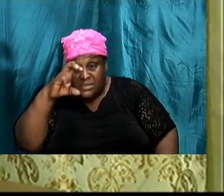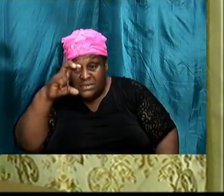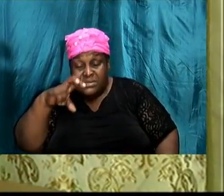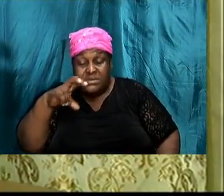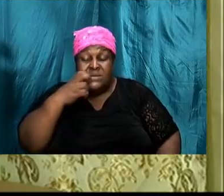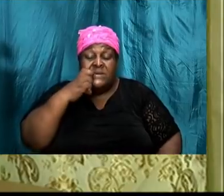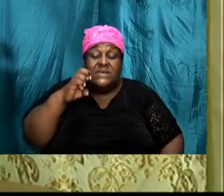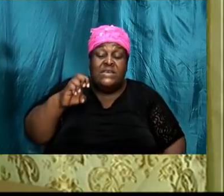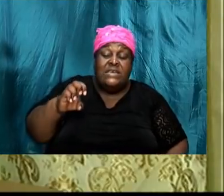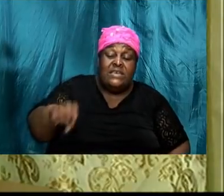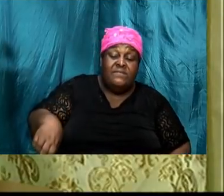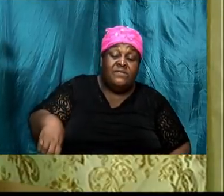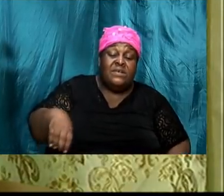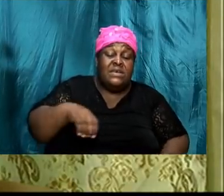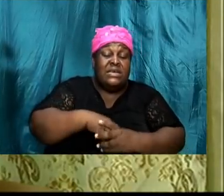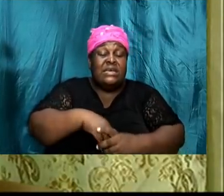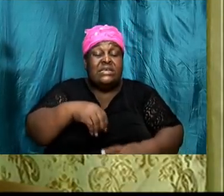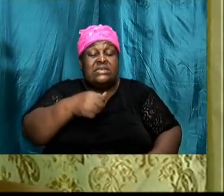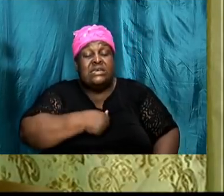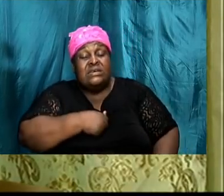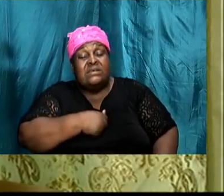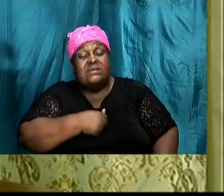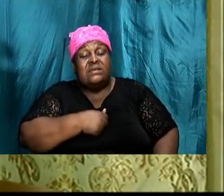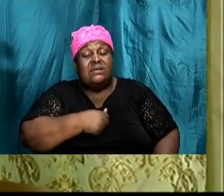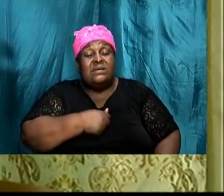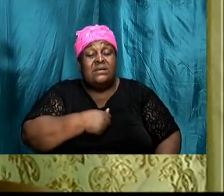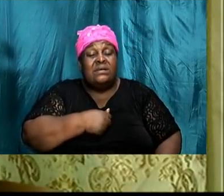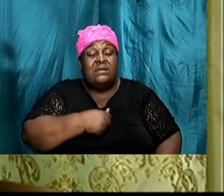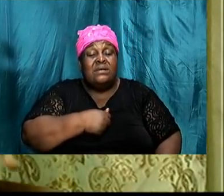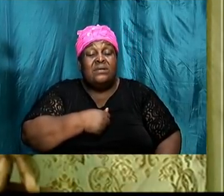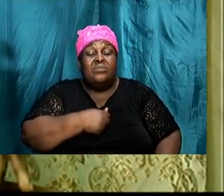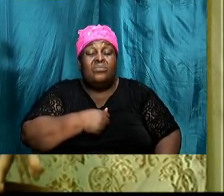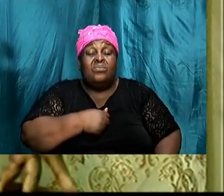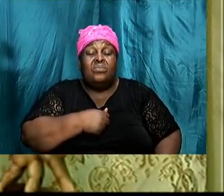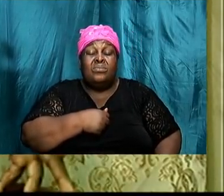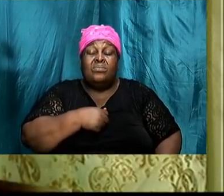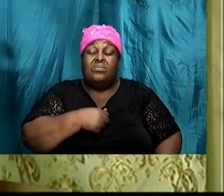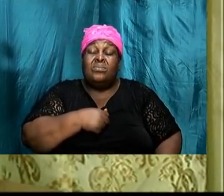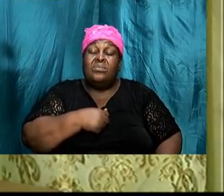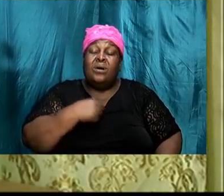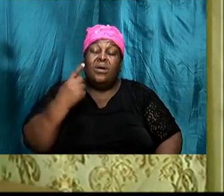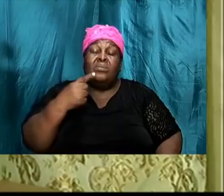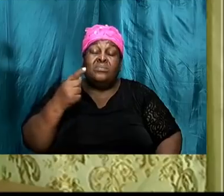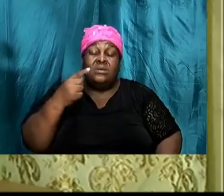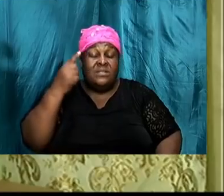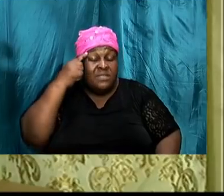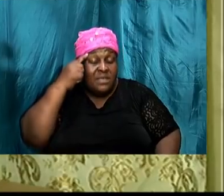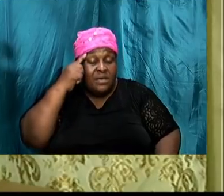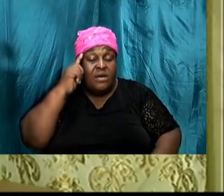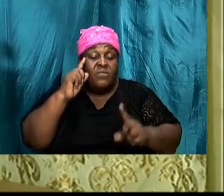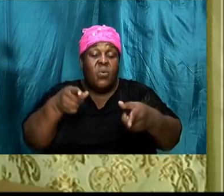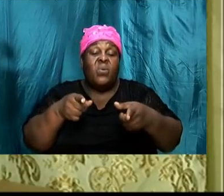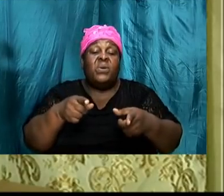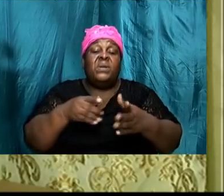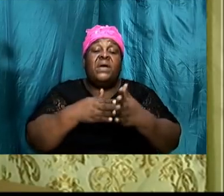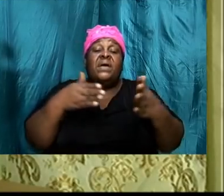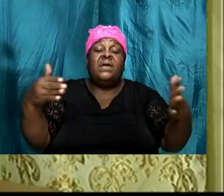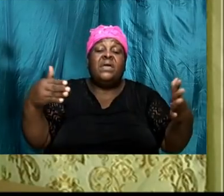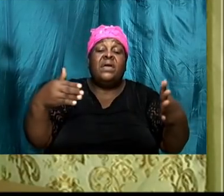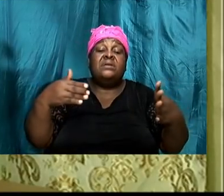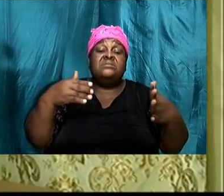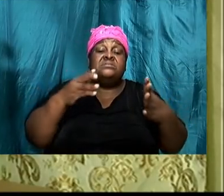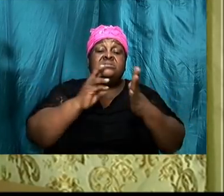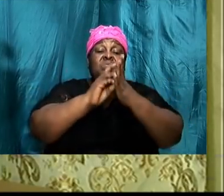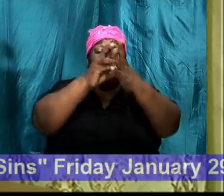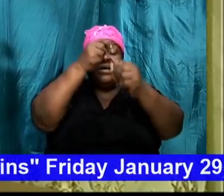in ourselves we tend towards going against the will of God the apostle said the